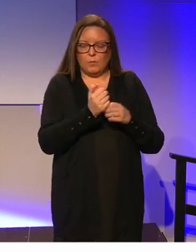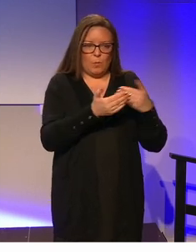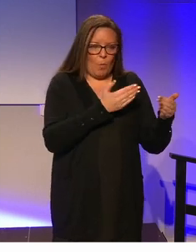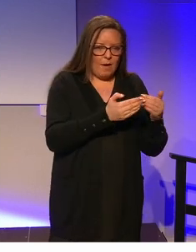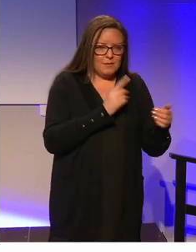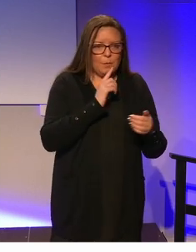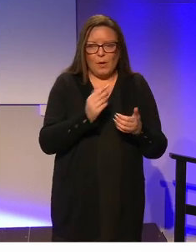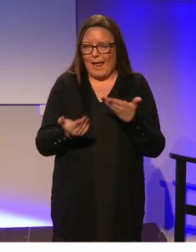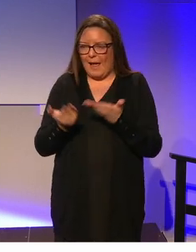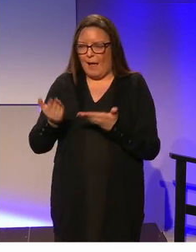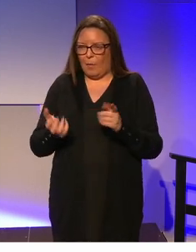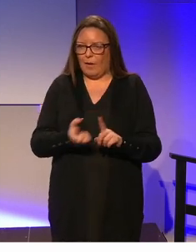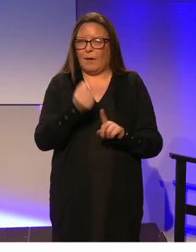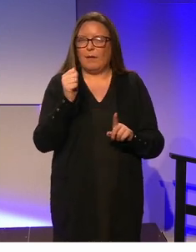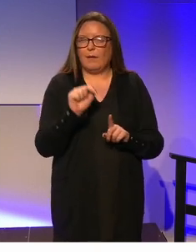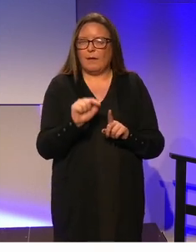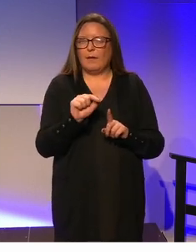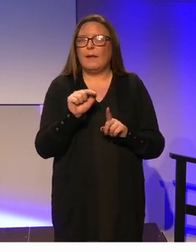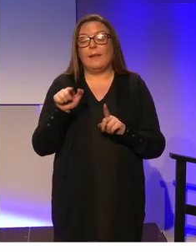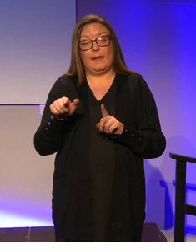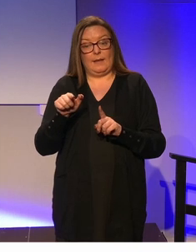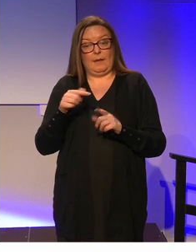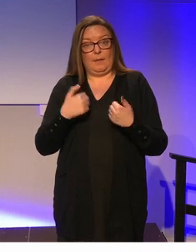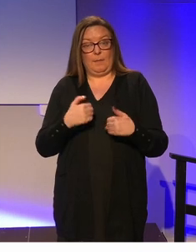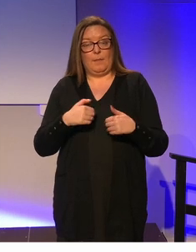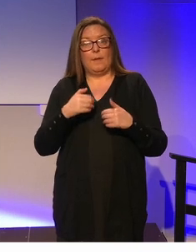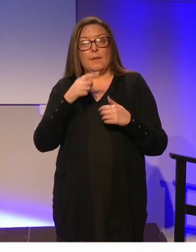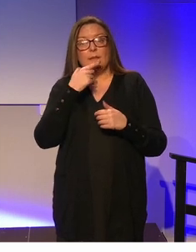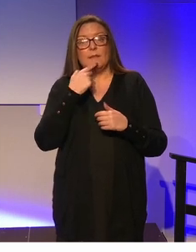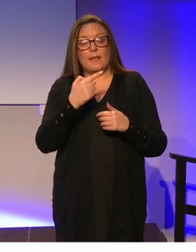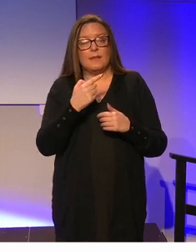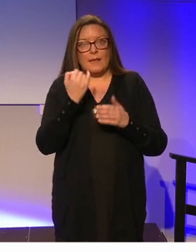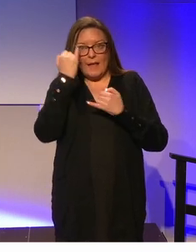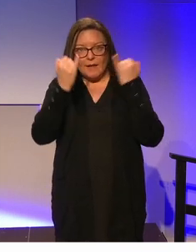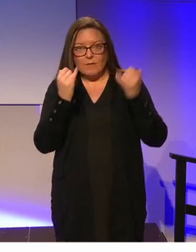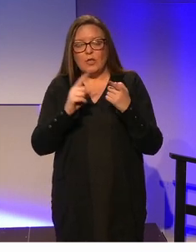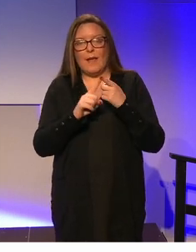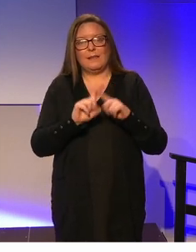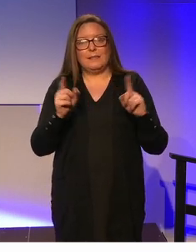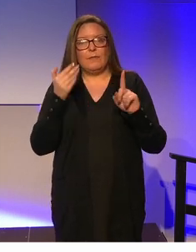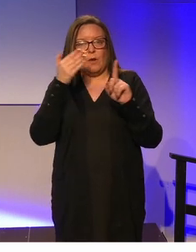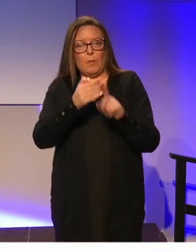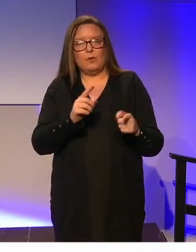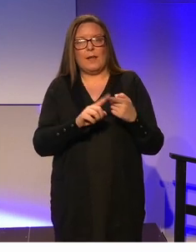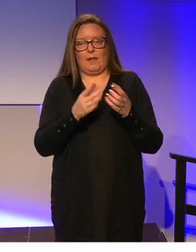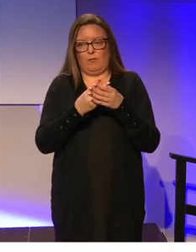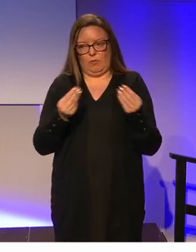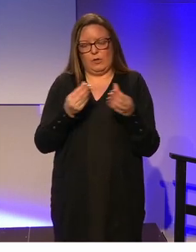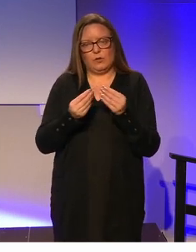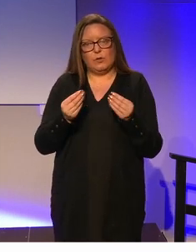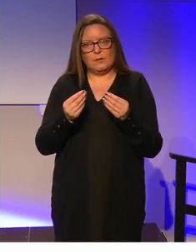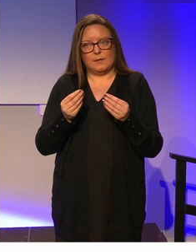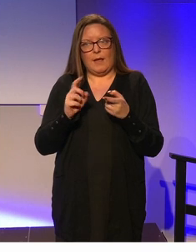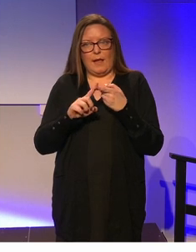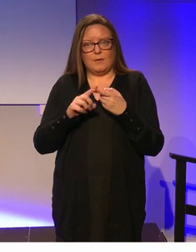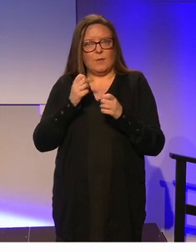but the how. And he thinks the focus has to continue to be on innovation and different approaches, as well as, of course, resources. And that's